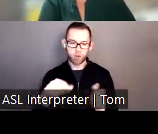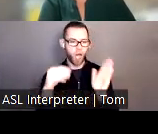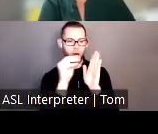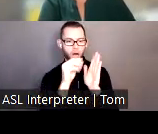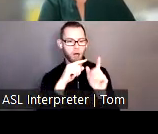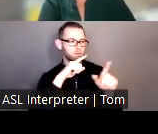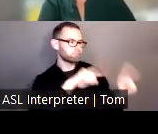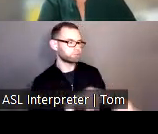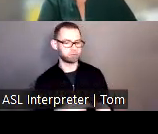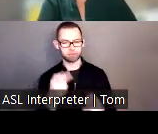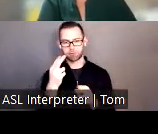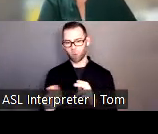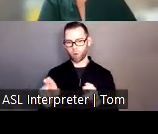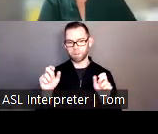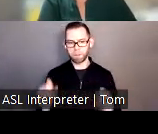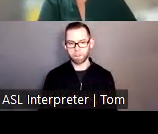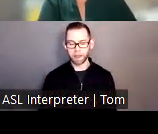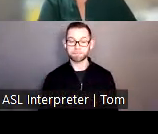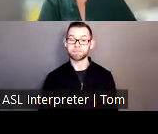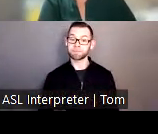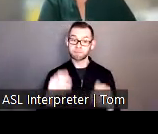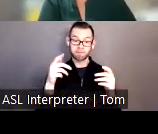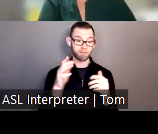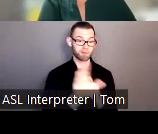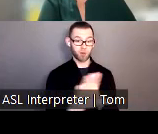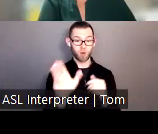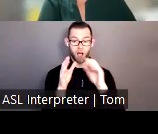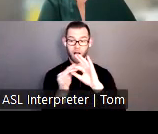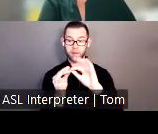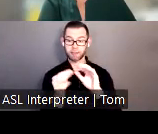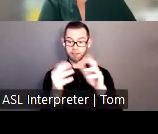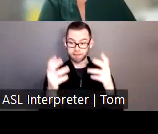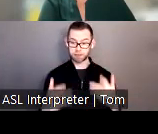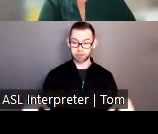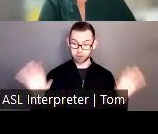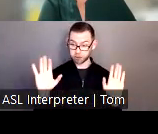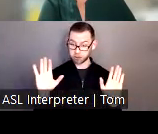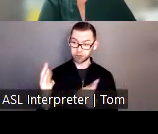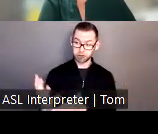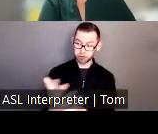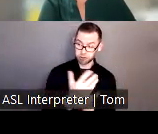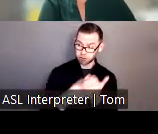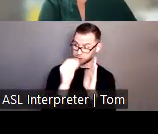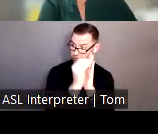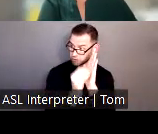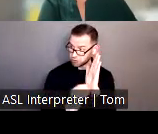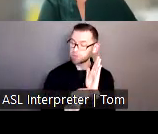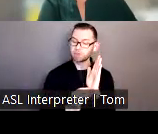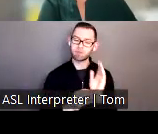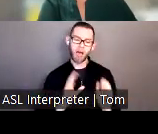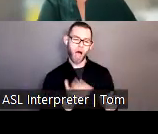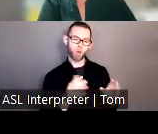After we get everybody's comments in oral and written, we will be looking at those in our offices, and we will be